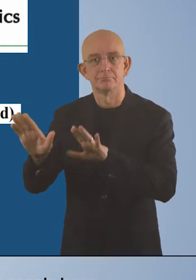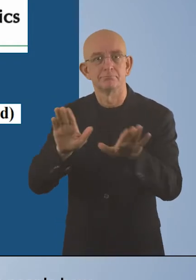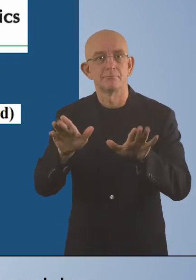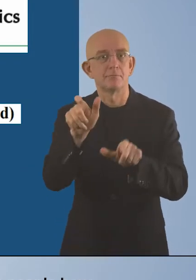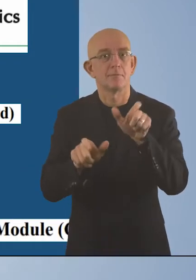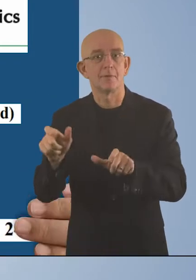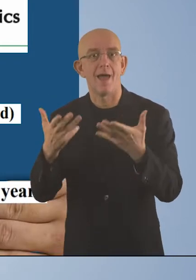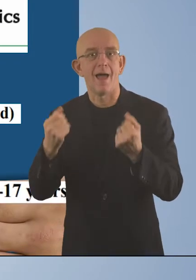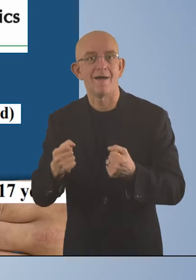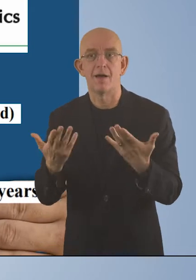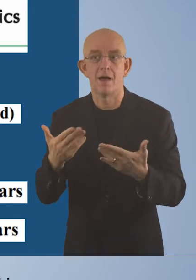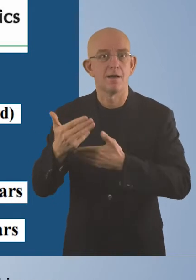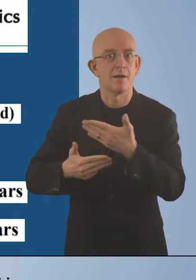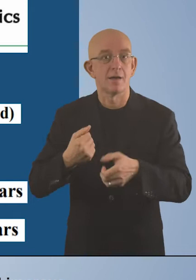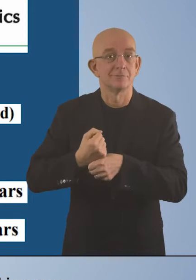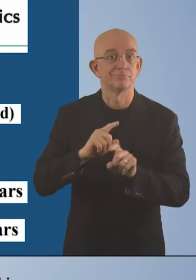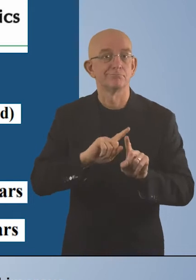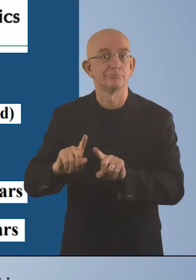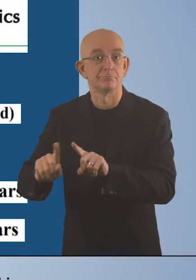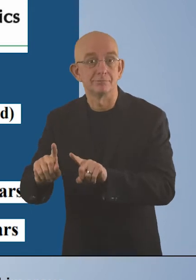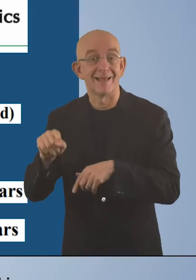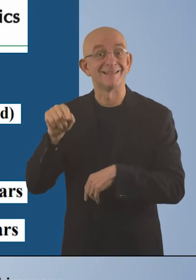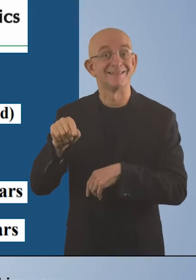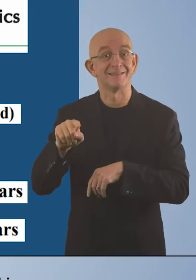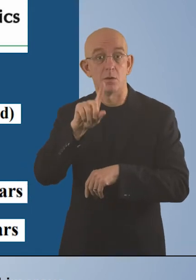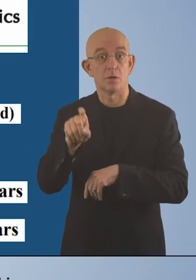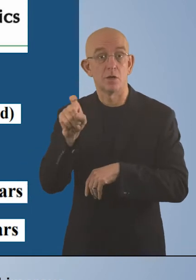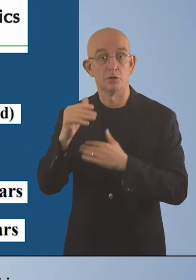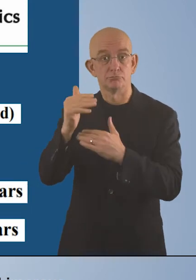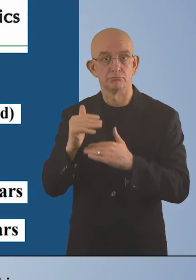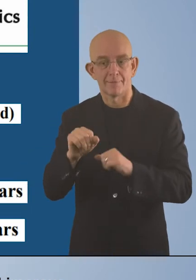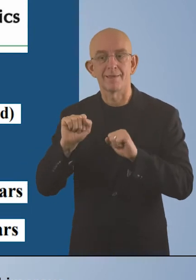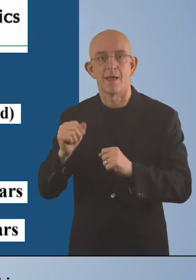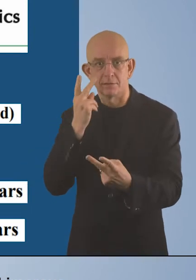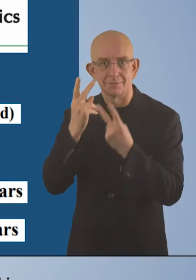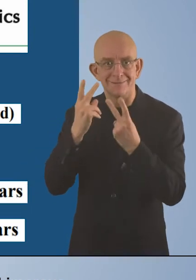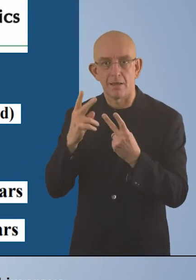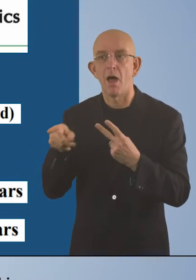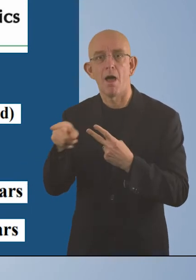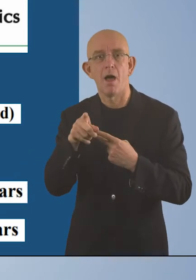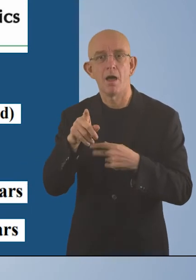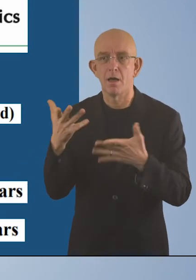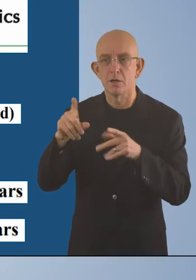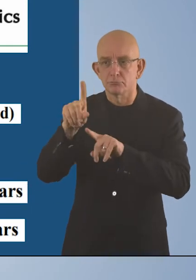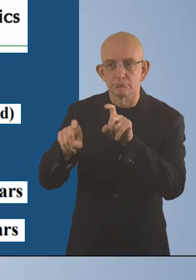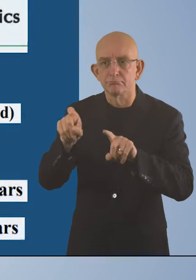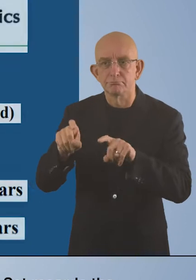basic activities. Using these standard questions will improve disability identification in surveys and censuses.